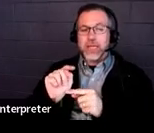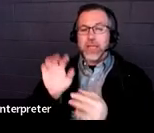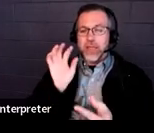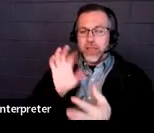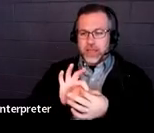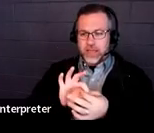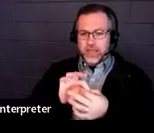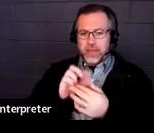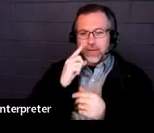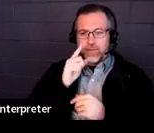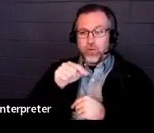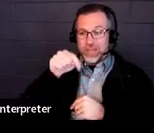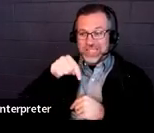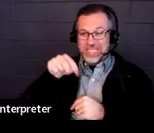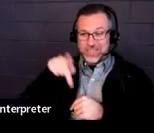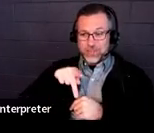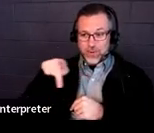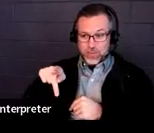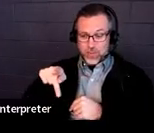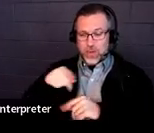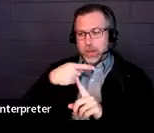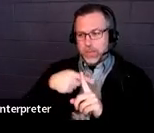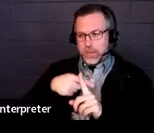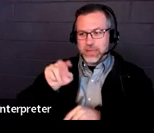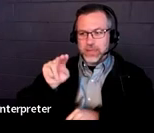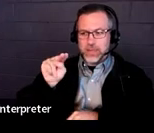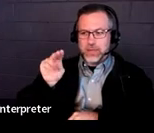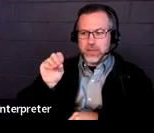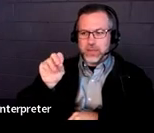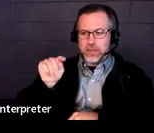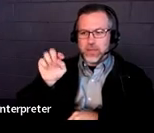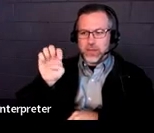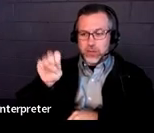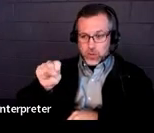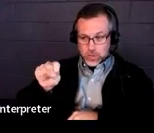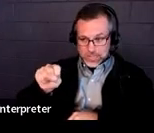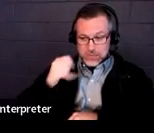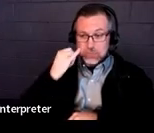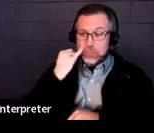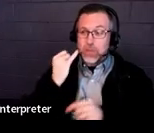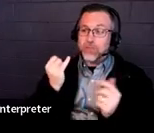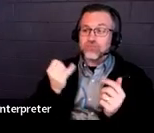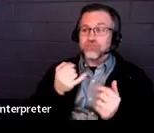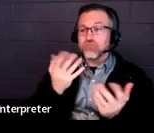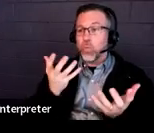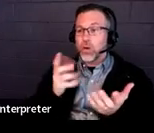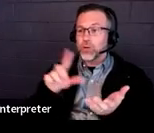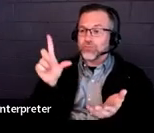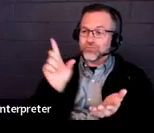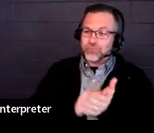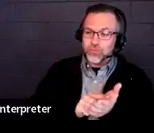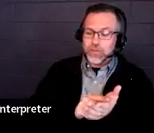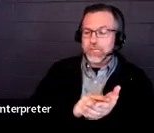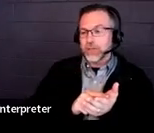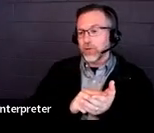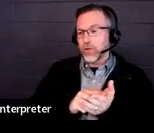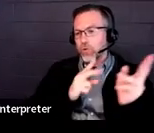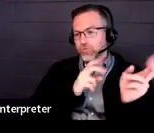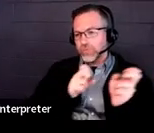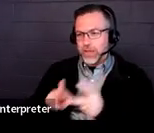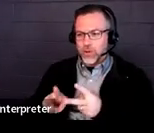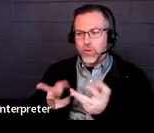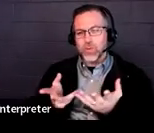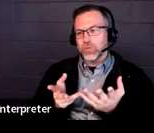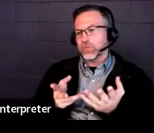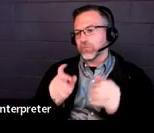this PowerPoint with Notespace. If you are able to print that off or download or use that link, you can use